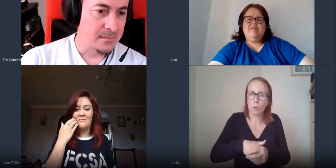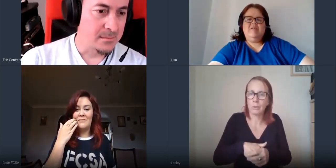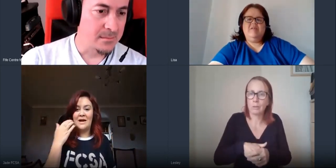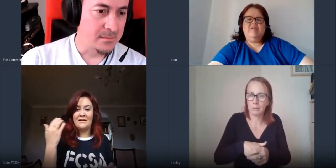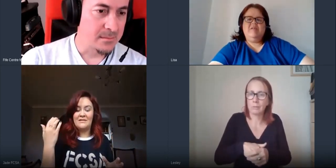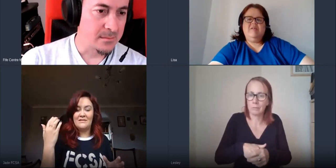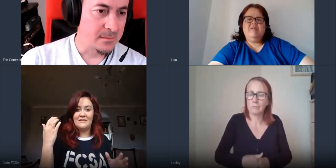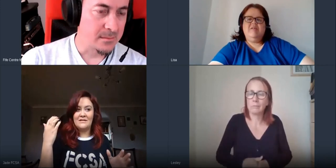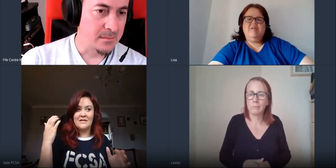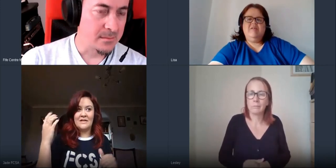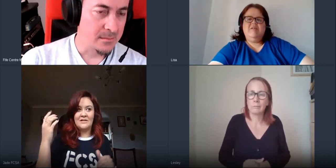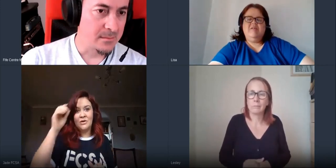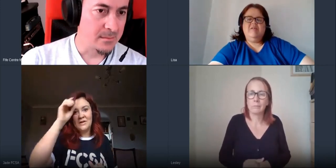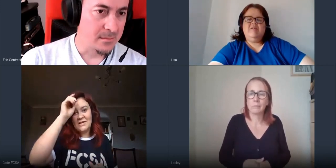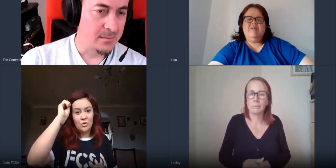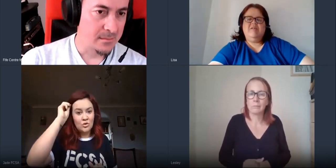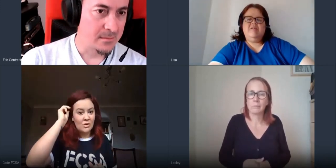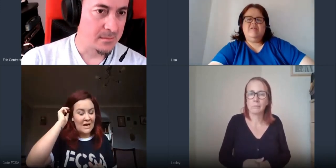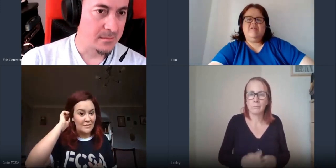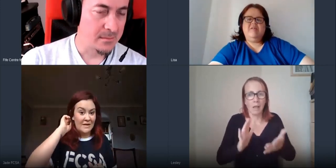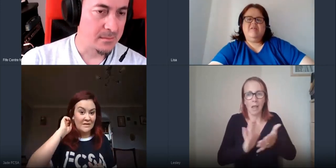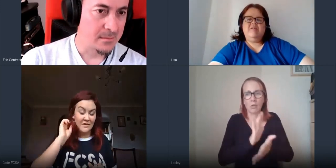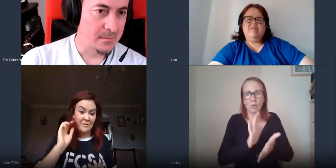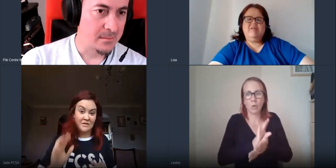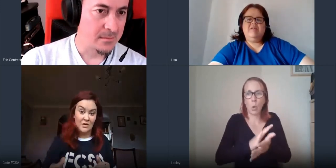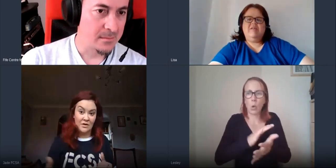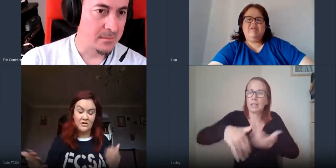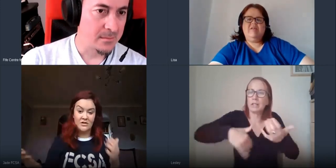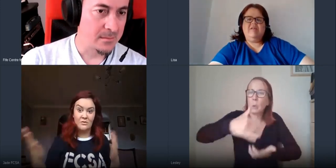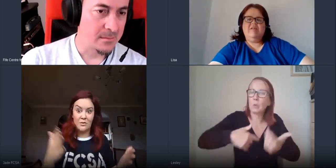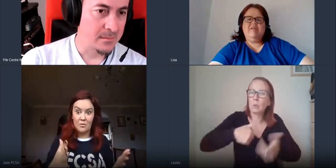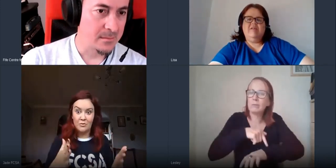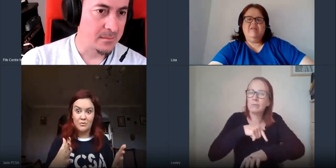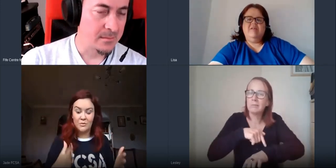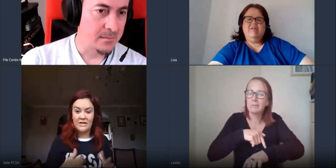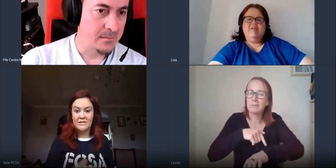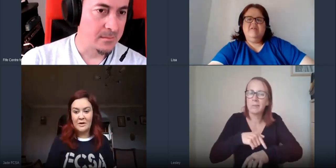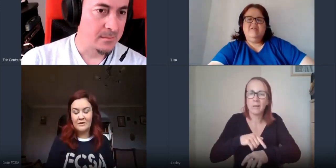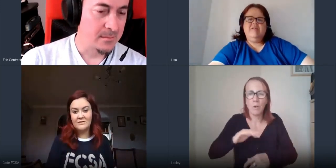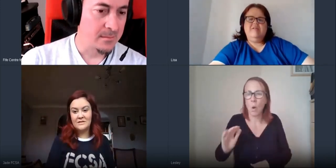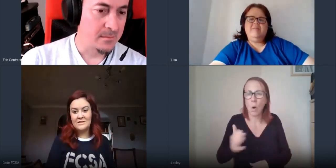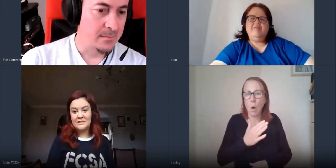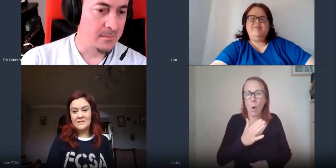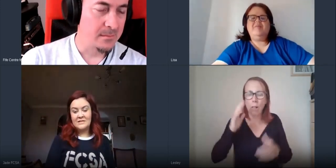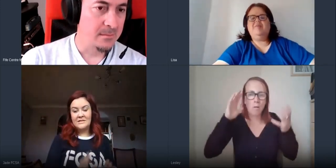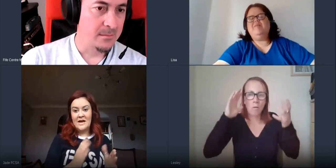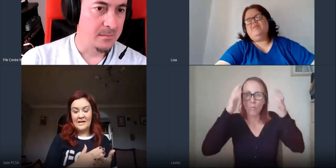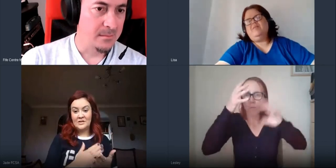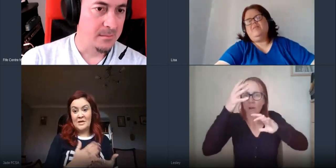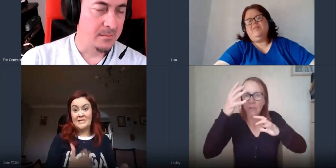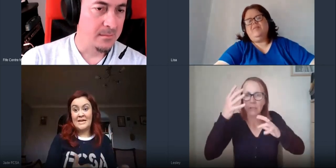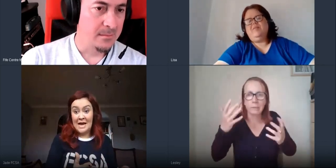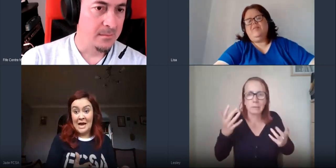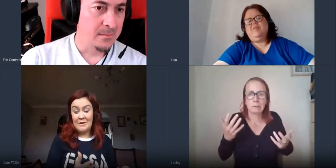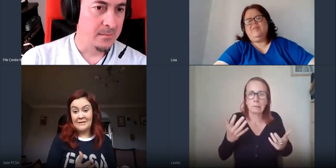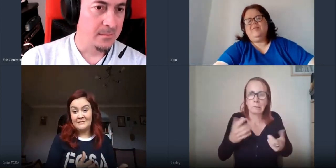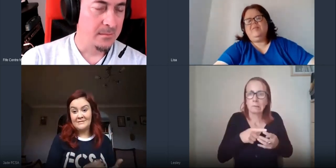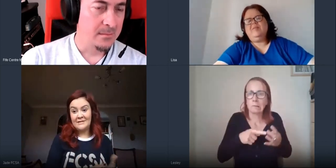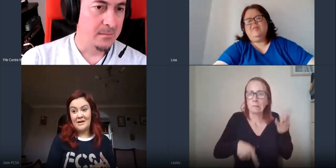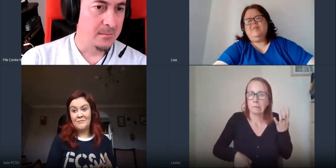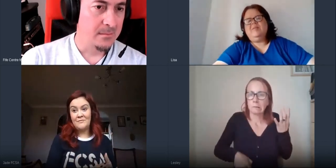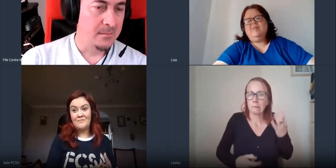and enjoy that social aspect of coming to college you know we're all worried about x y and z happening